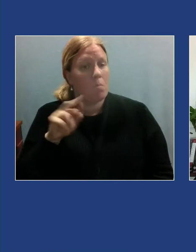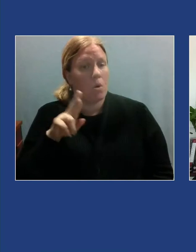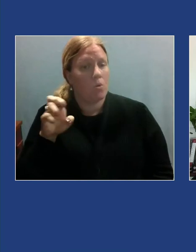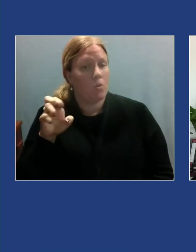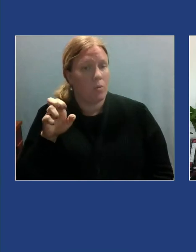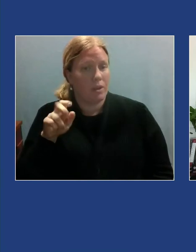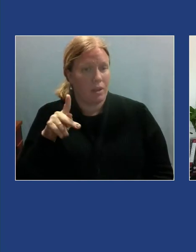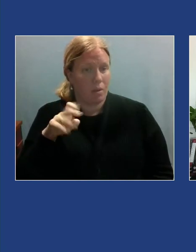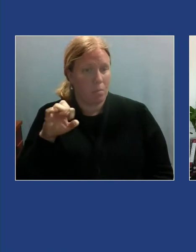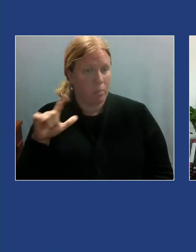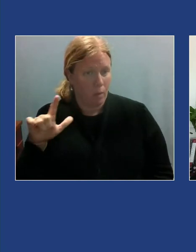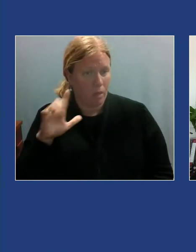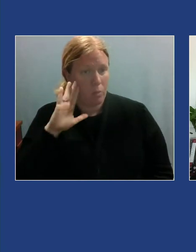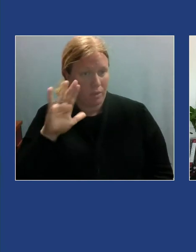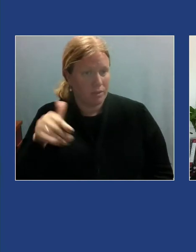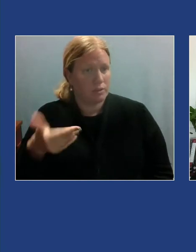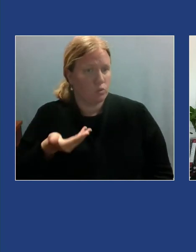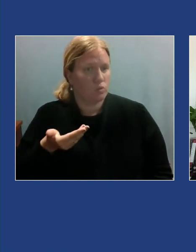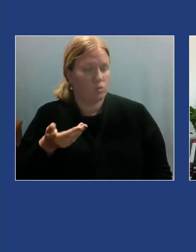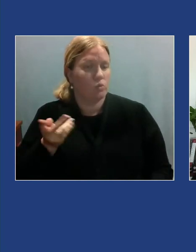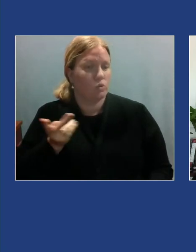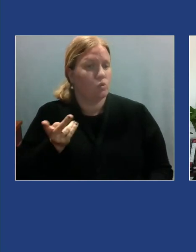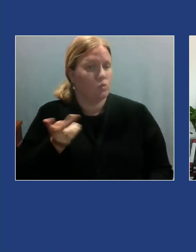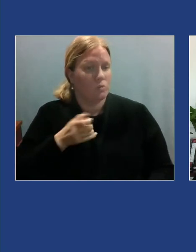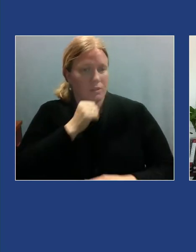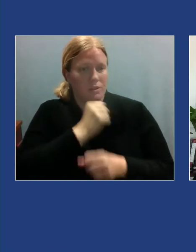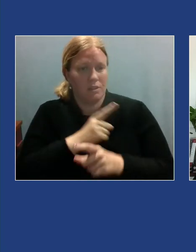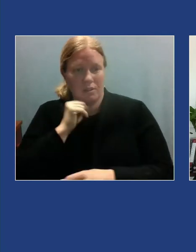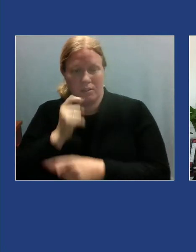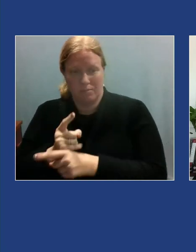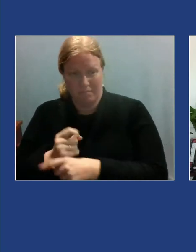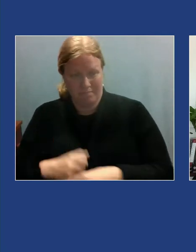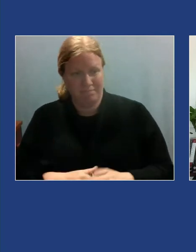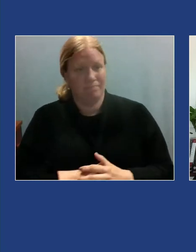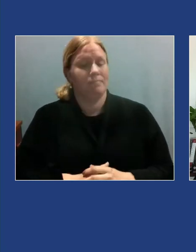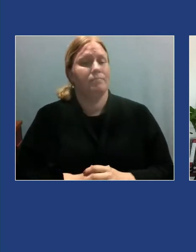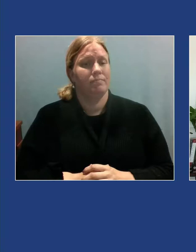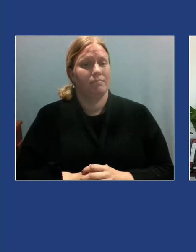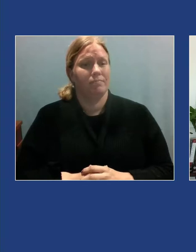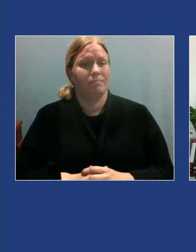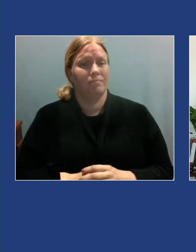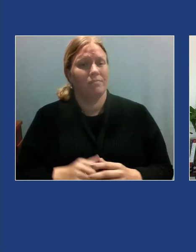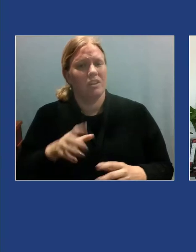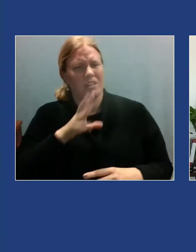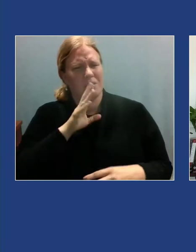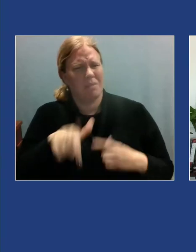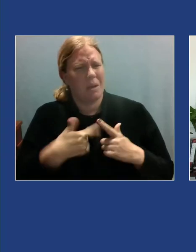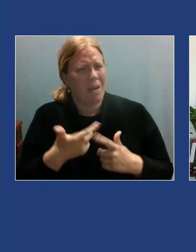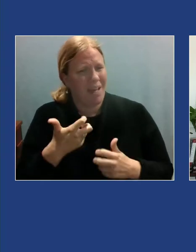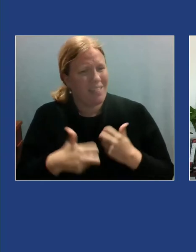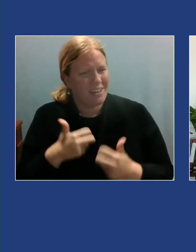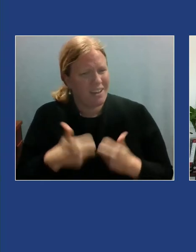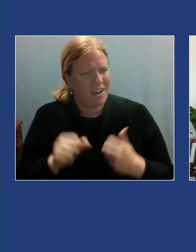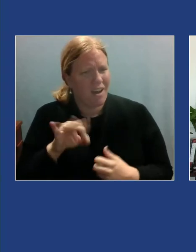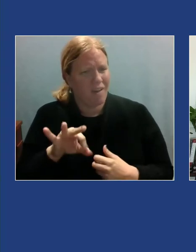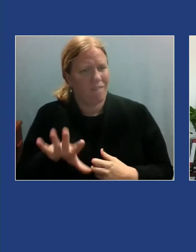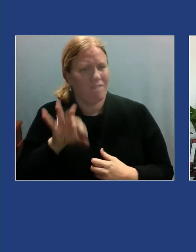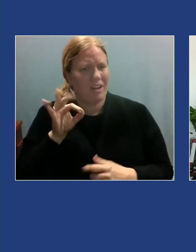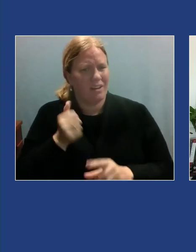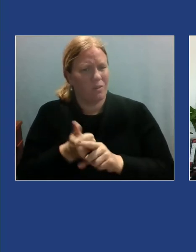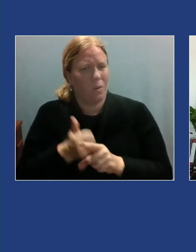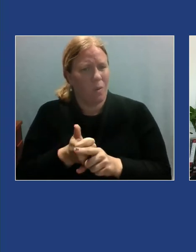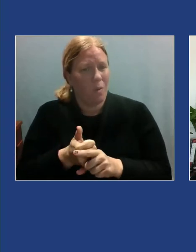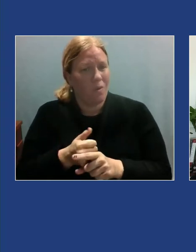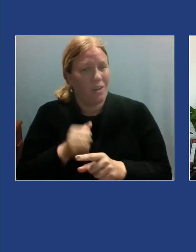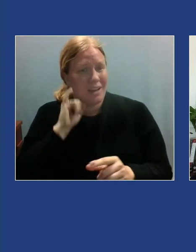sisters. To speak of the facets of the difficulty of finding one's own identity when